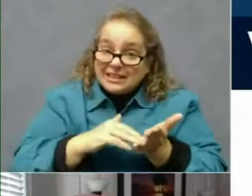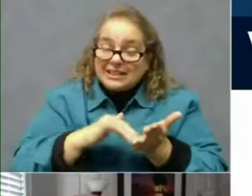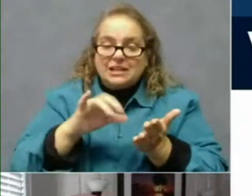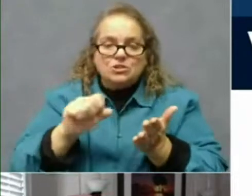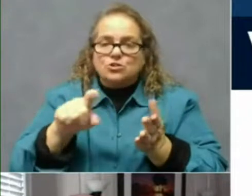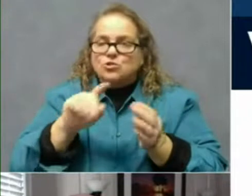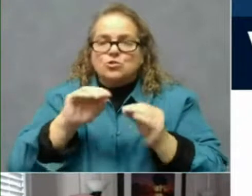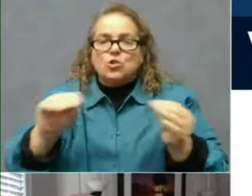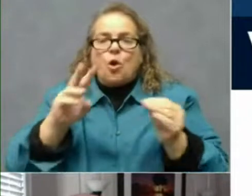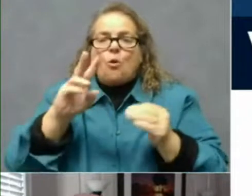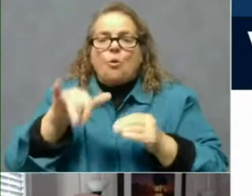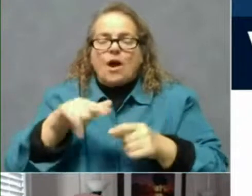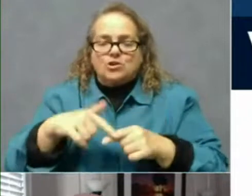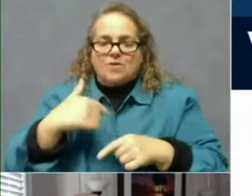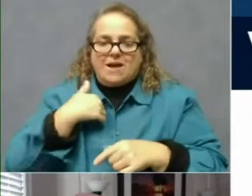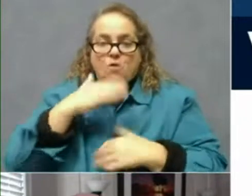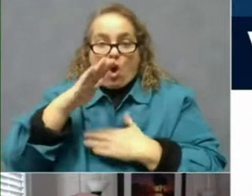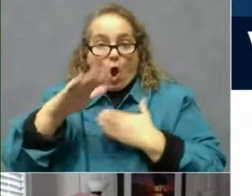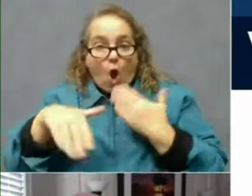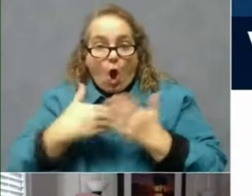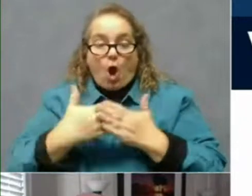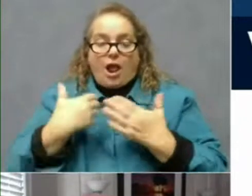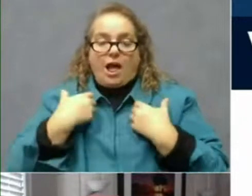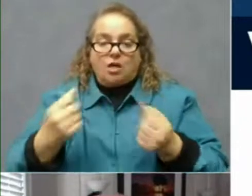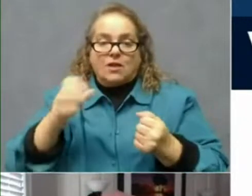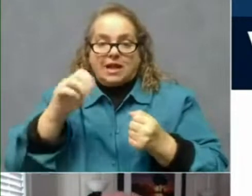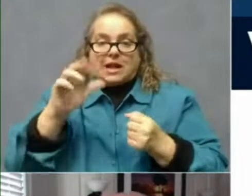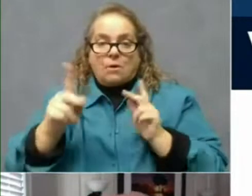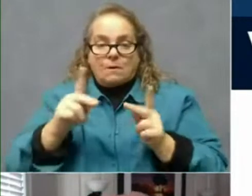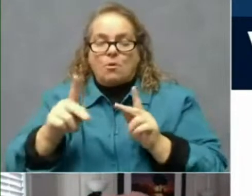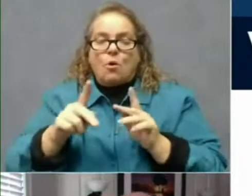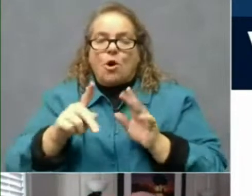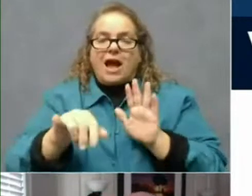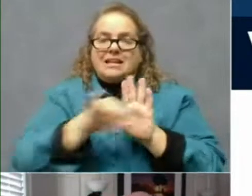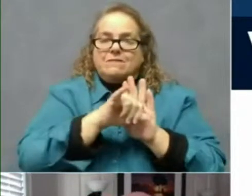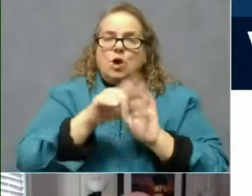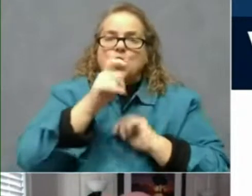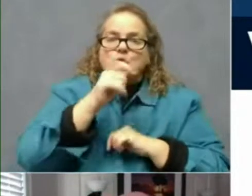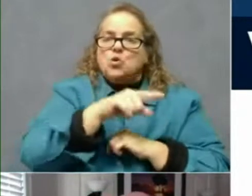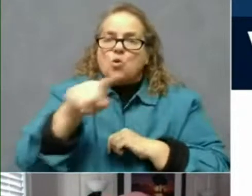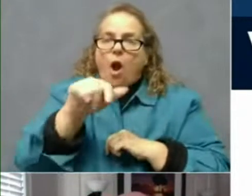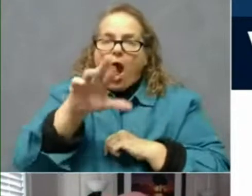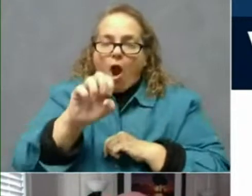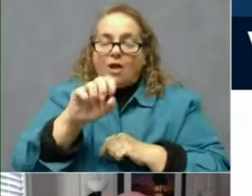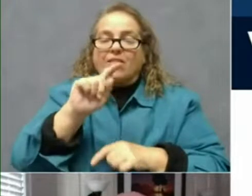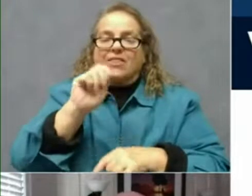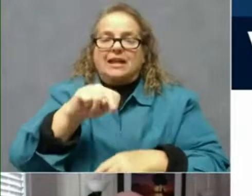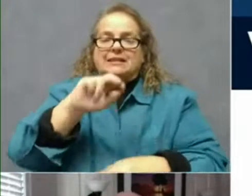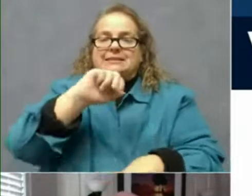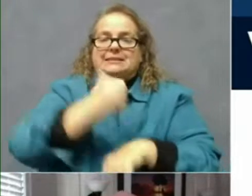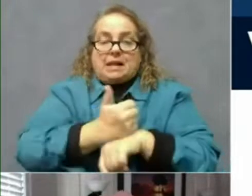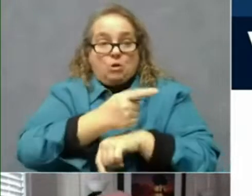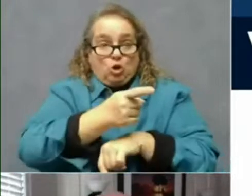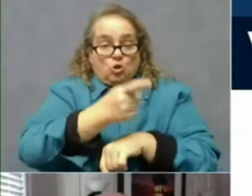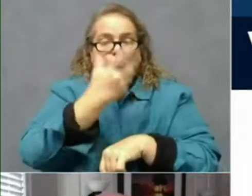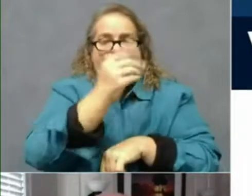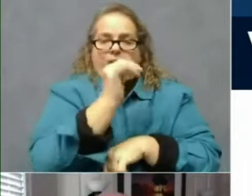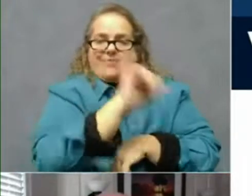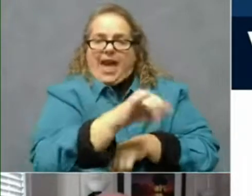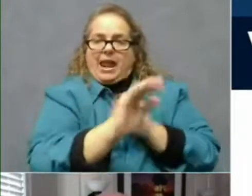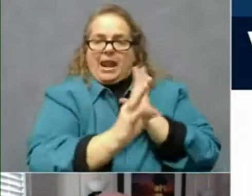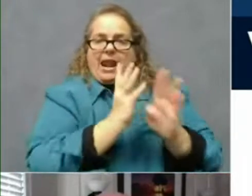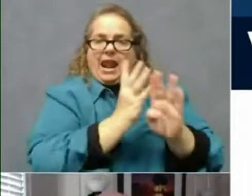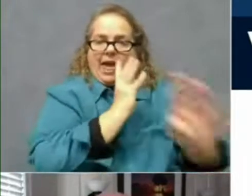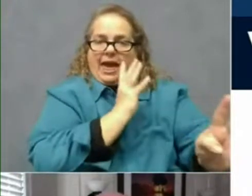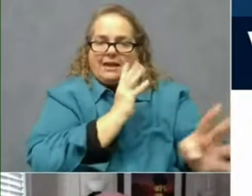to have all of the healthcare people identify who they are, and then have a designated place to go get vaccine, particularly when there are